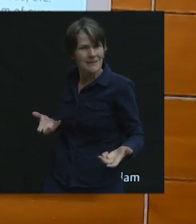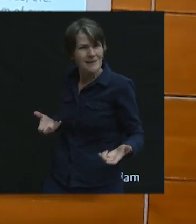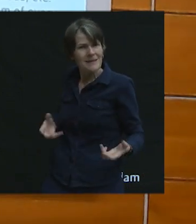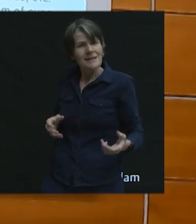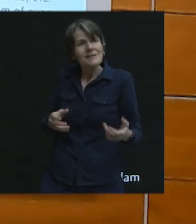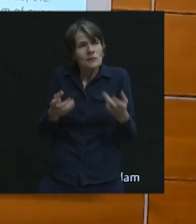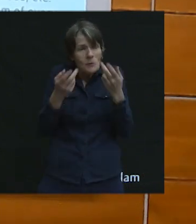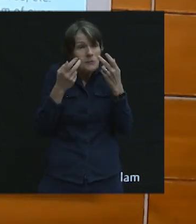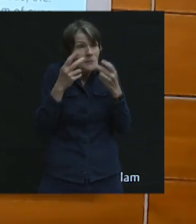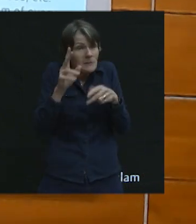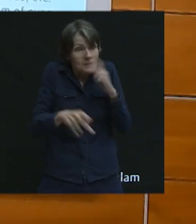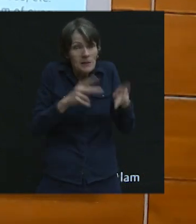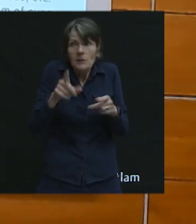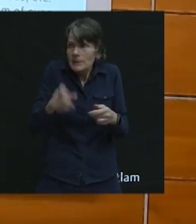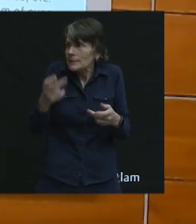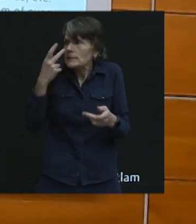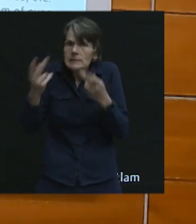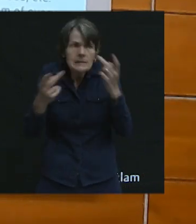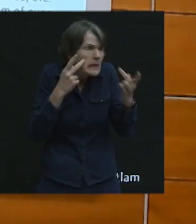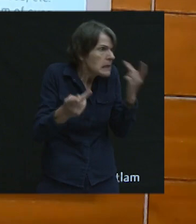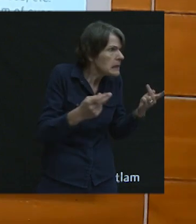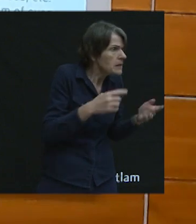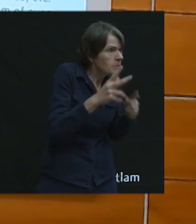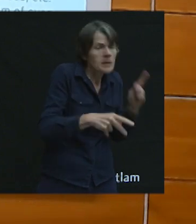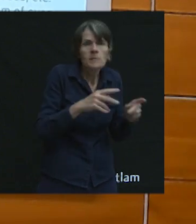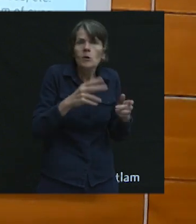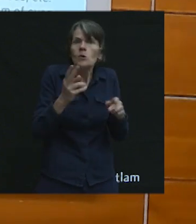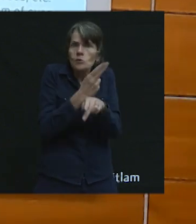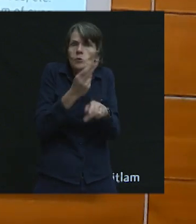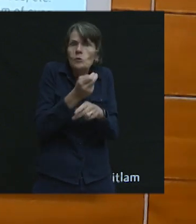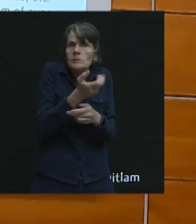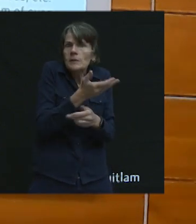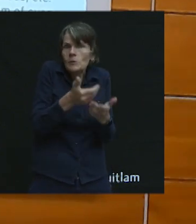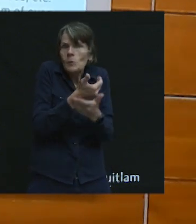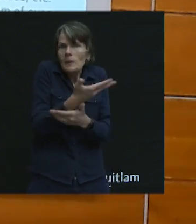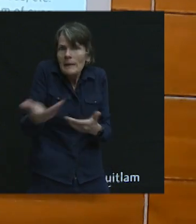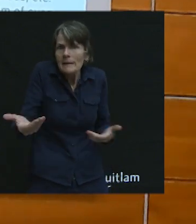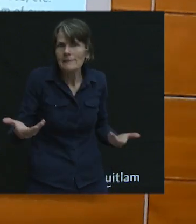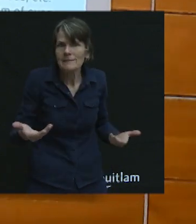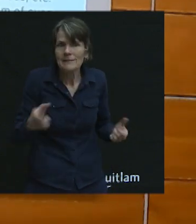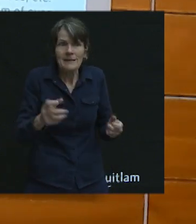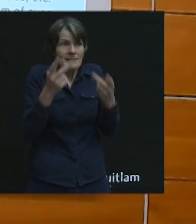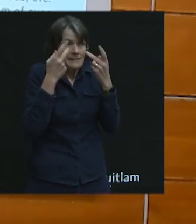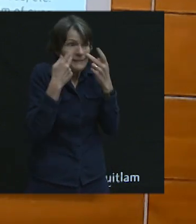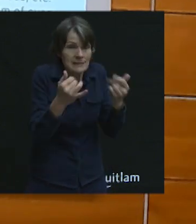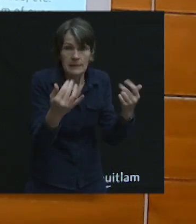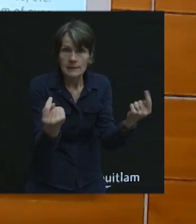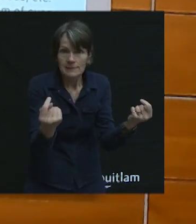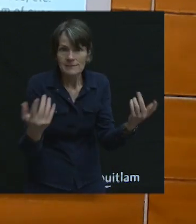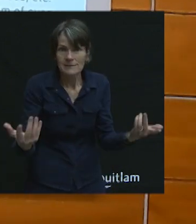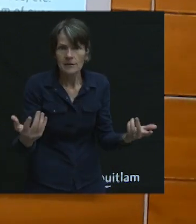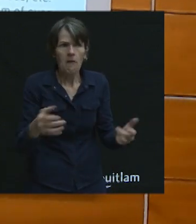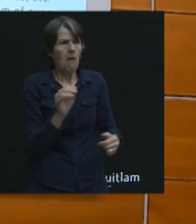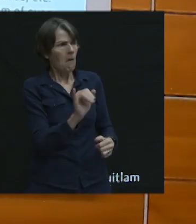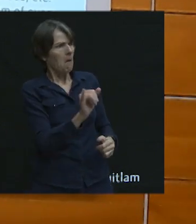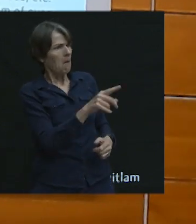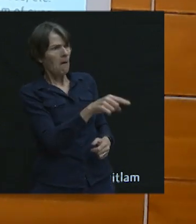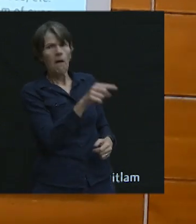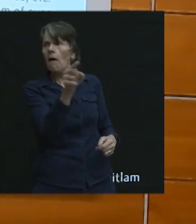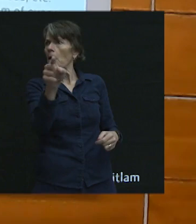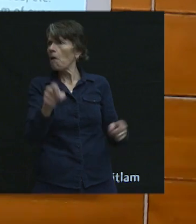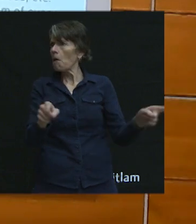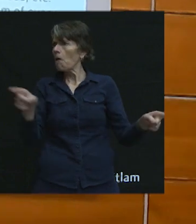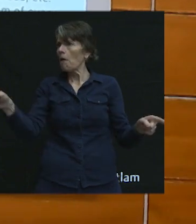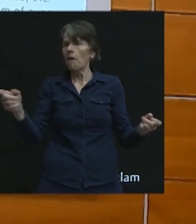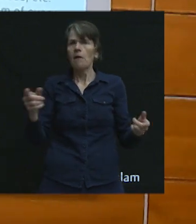creating a vision and pictures of different kinds of people getting around. I don't know how to make it cool to drive slow. I can't help you with this particular problem. But I think that